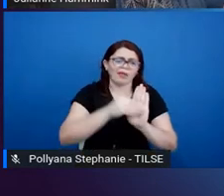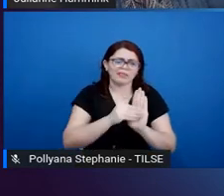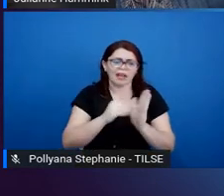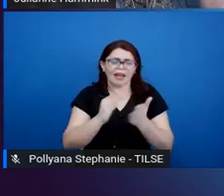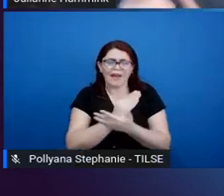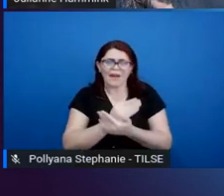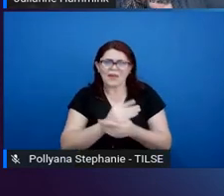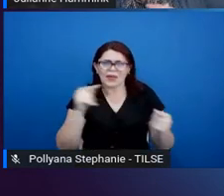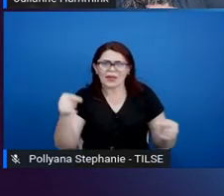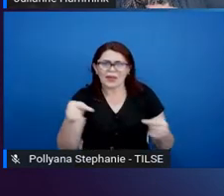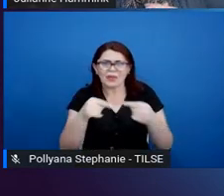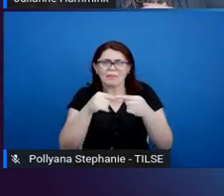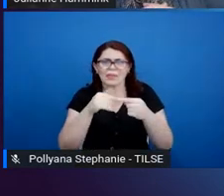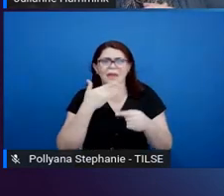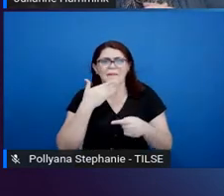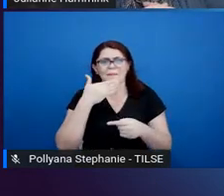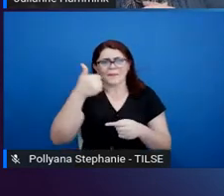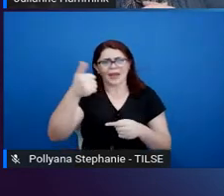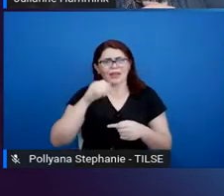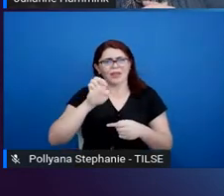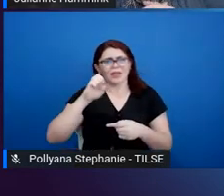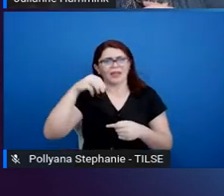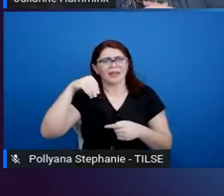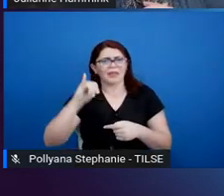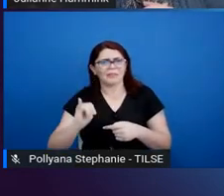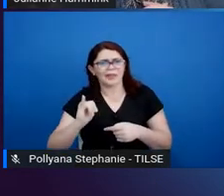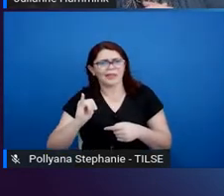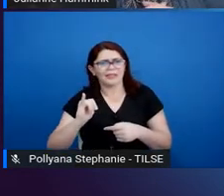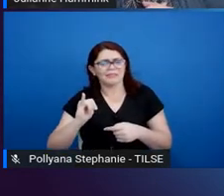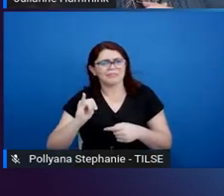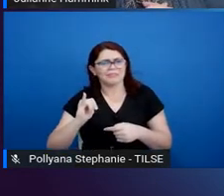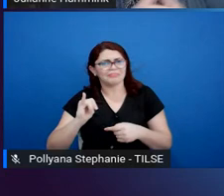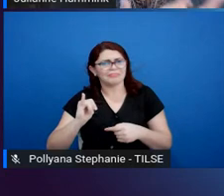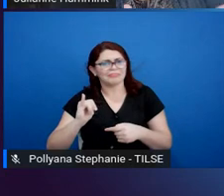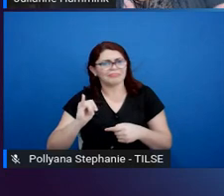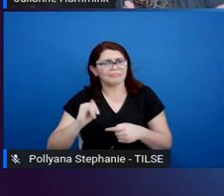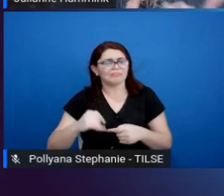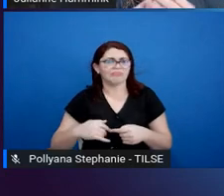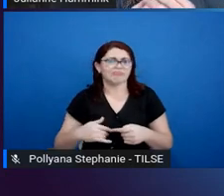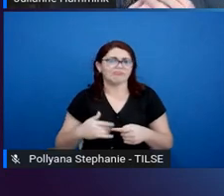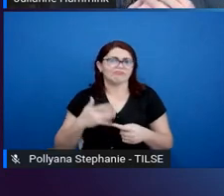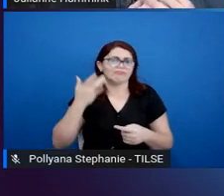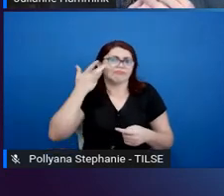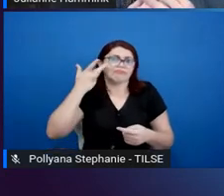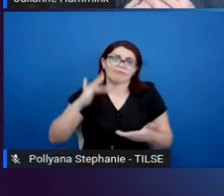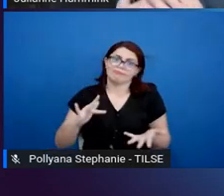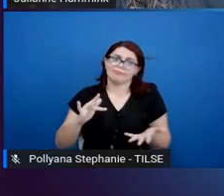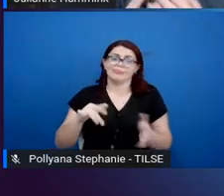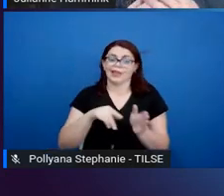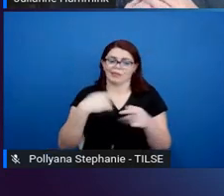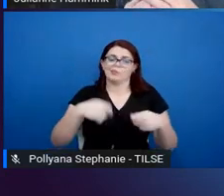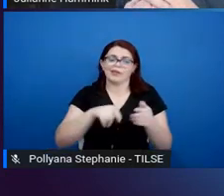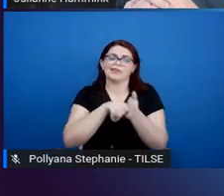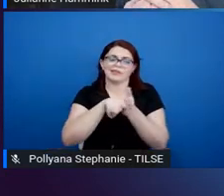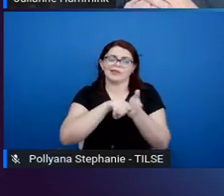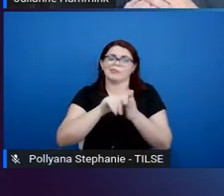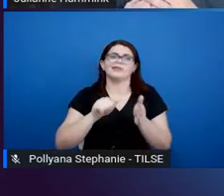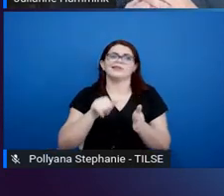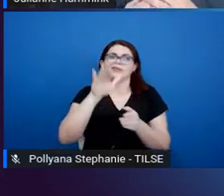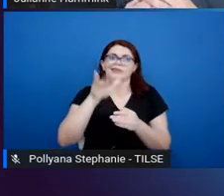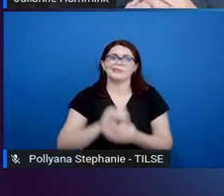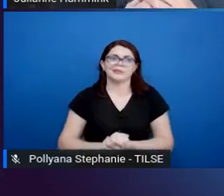Again, I would say that more research is needed. I don't think that